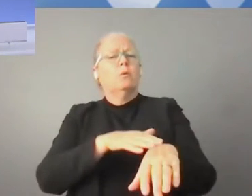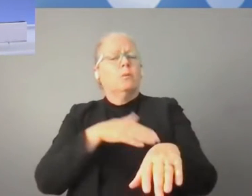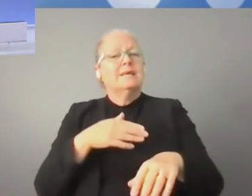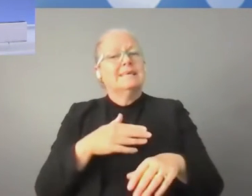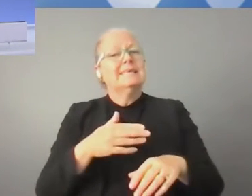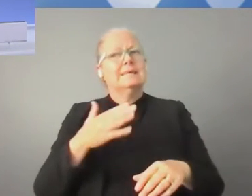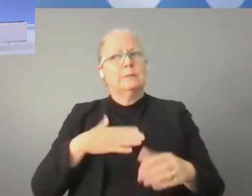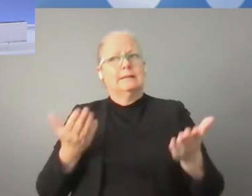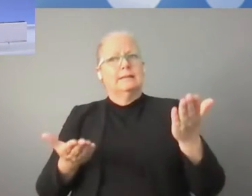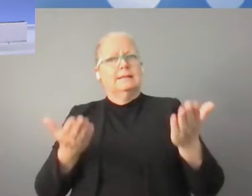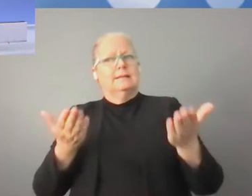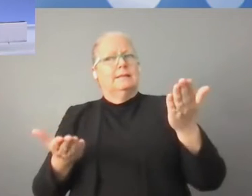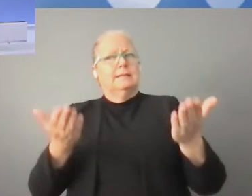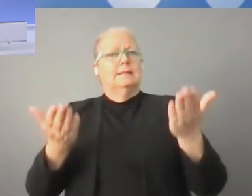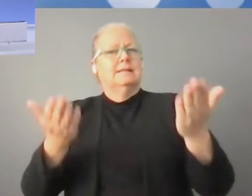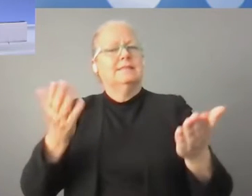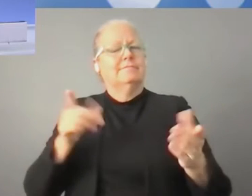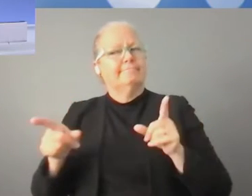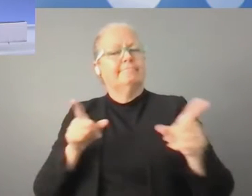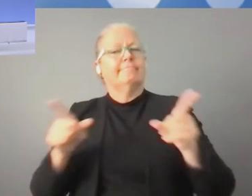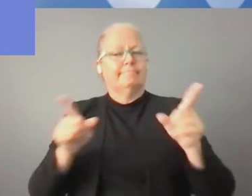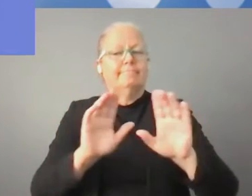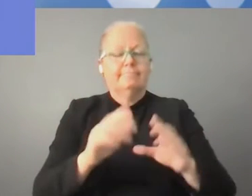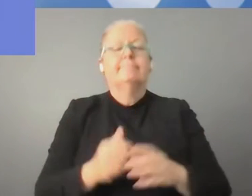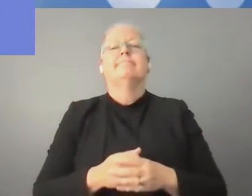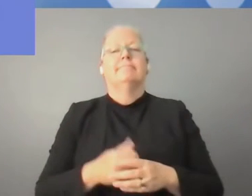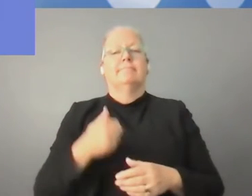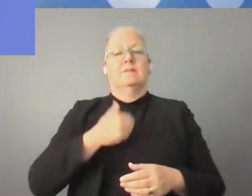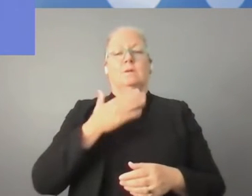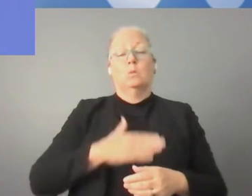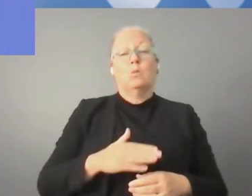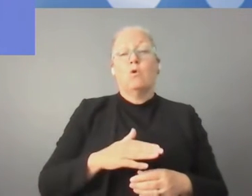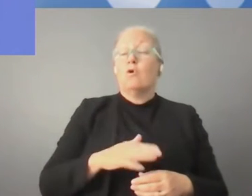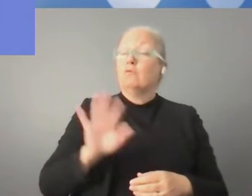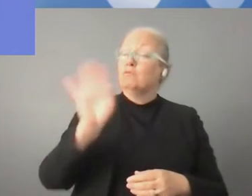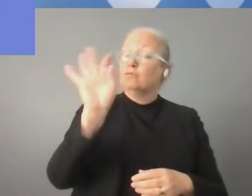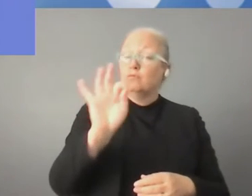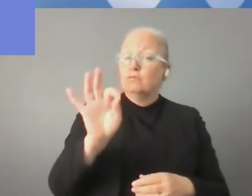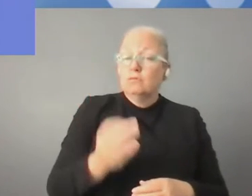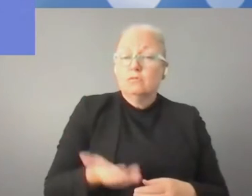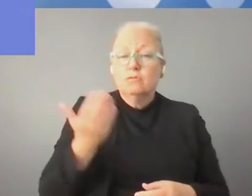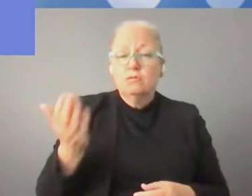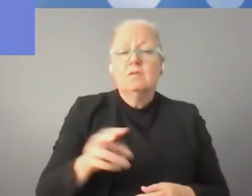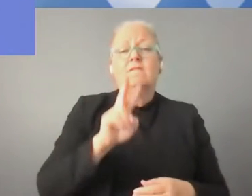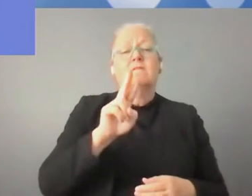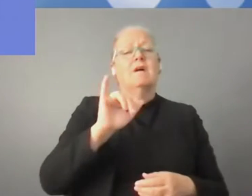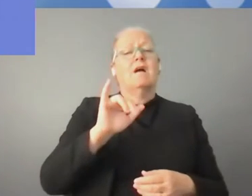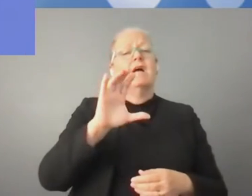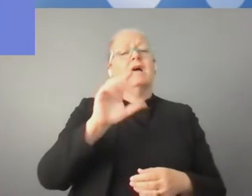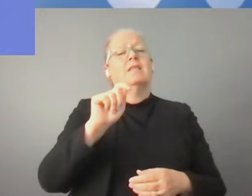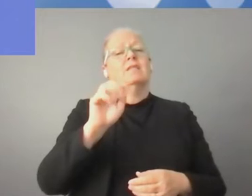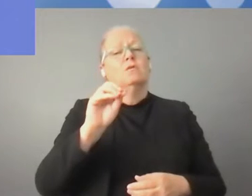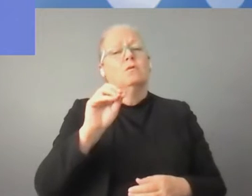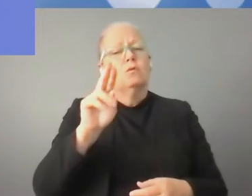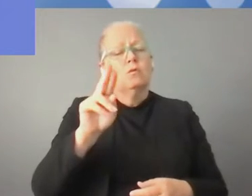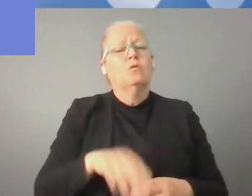areas. Now, I would like to ask Mr. Viktor Smakarov, Special Envoy on Digital Issues at the Ministry of